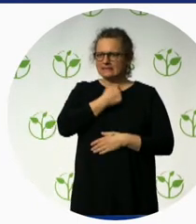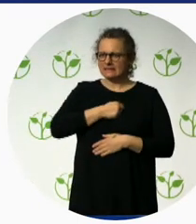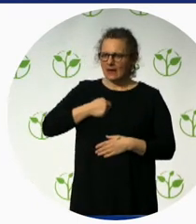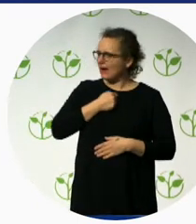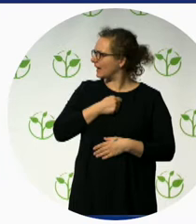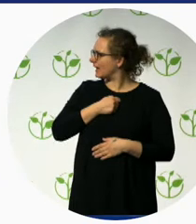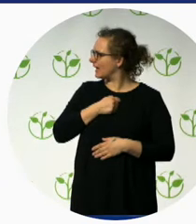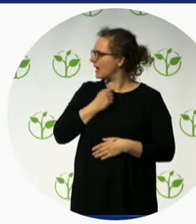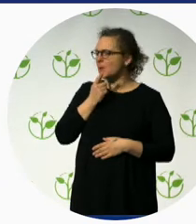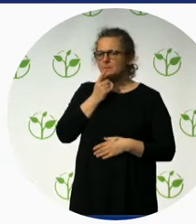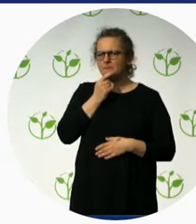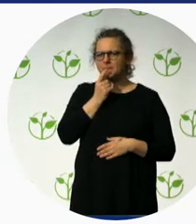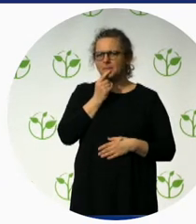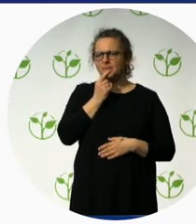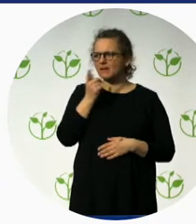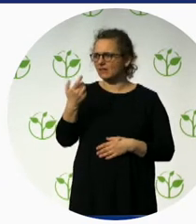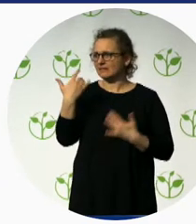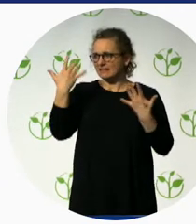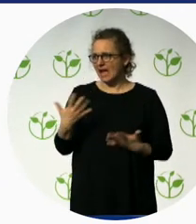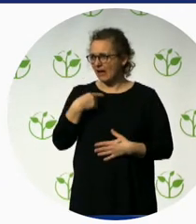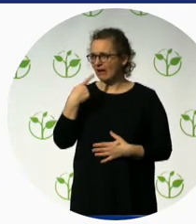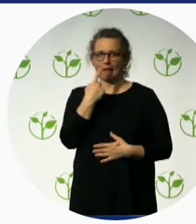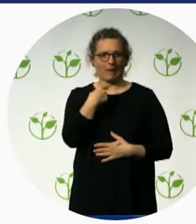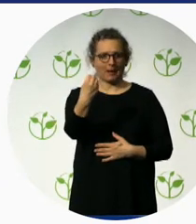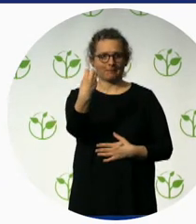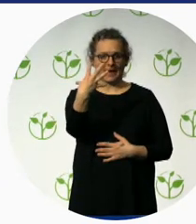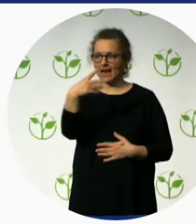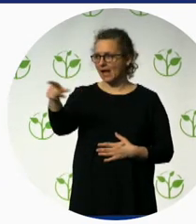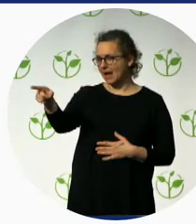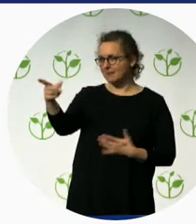But I'm the last, can I take two minutes? Ah, okay.